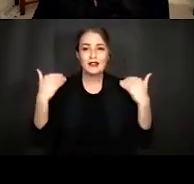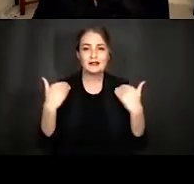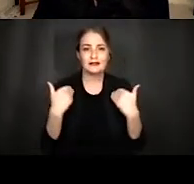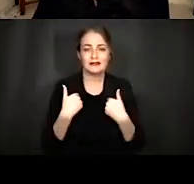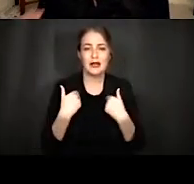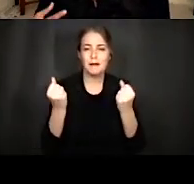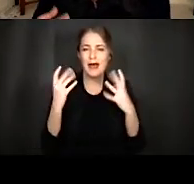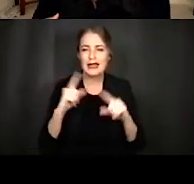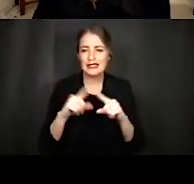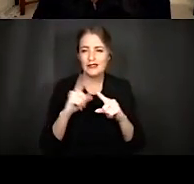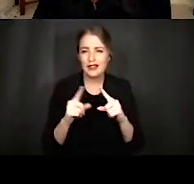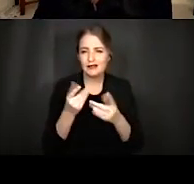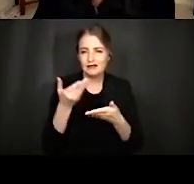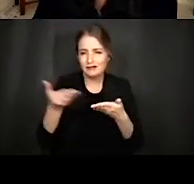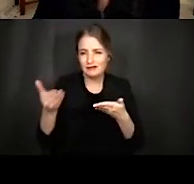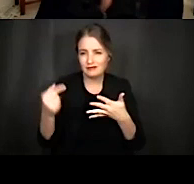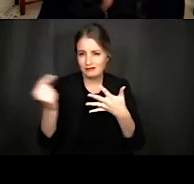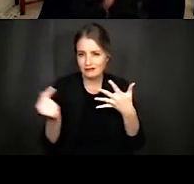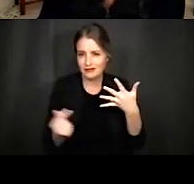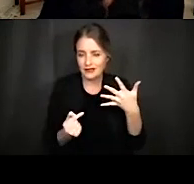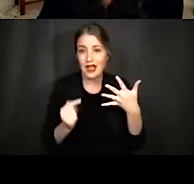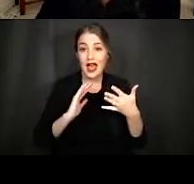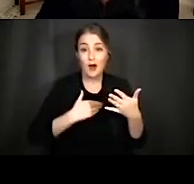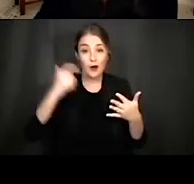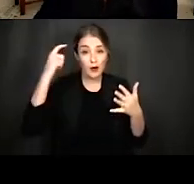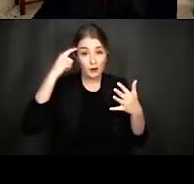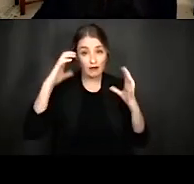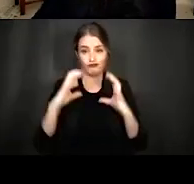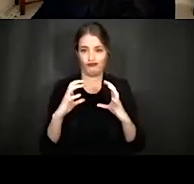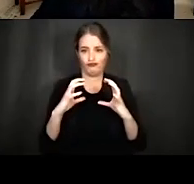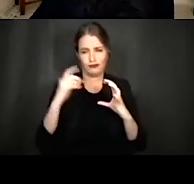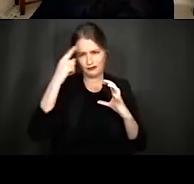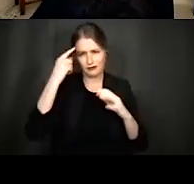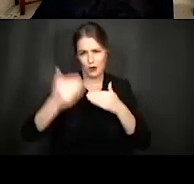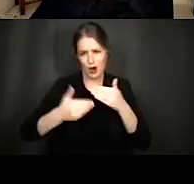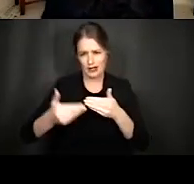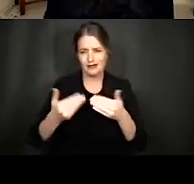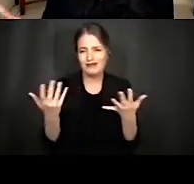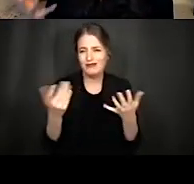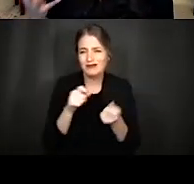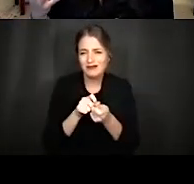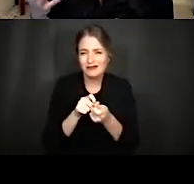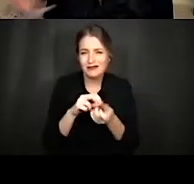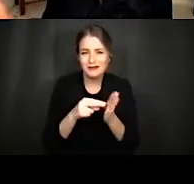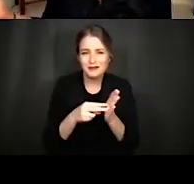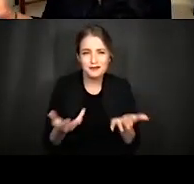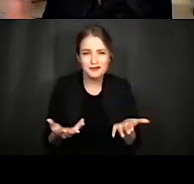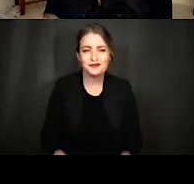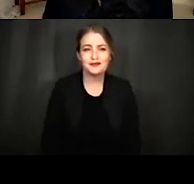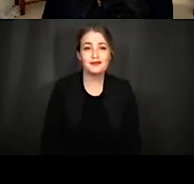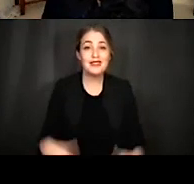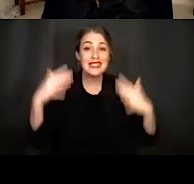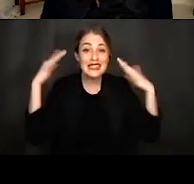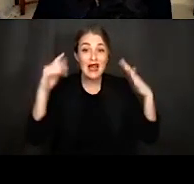features, which our brains must process. But what exactly is it? Well, sound is just mechanical